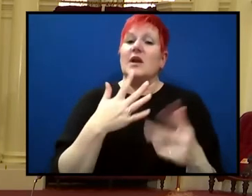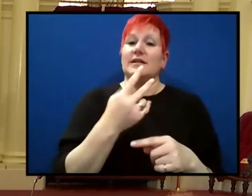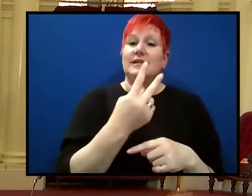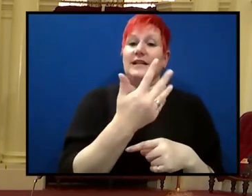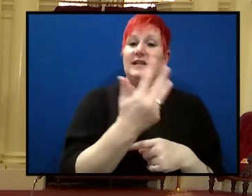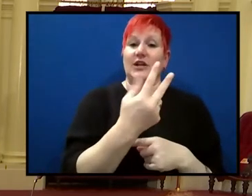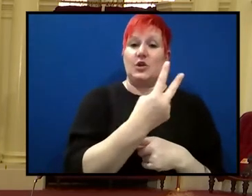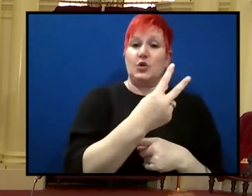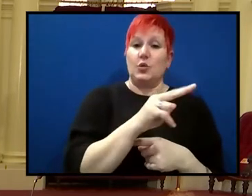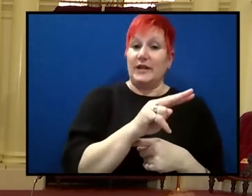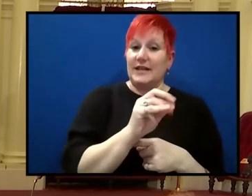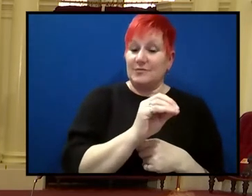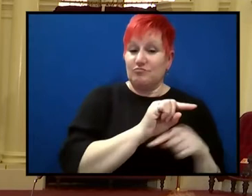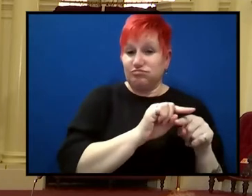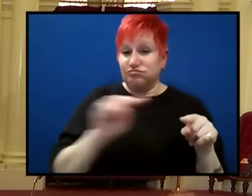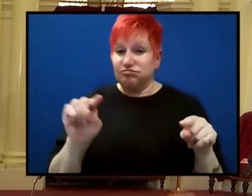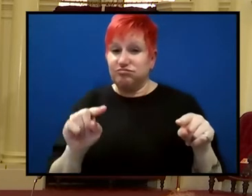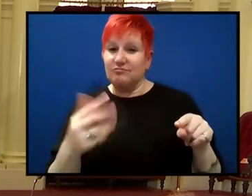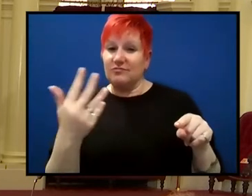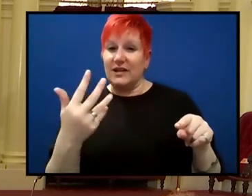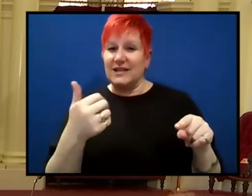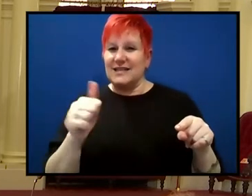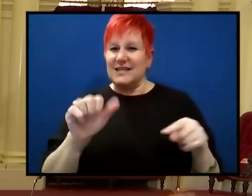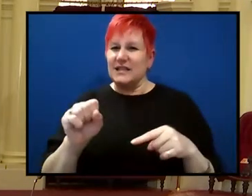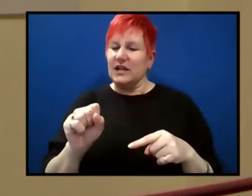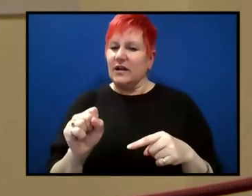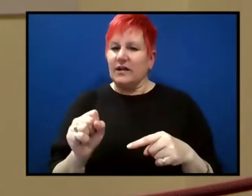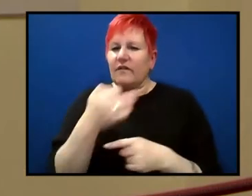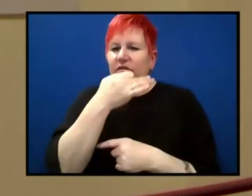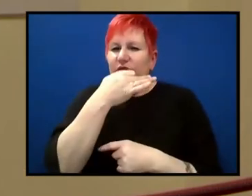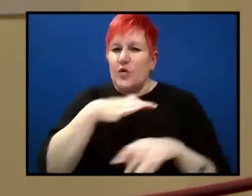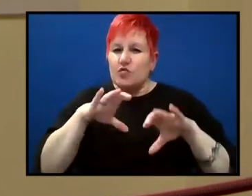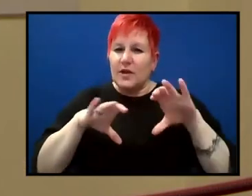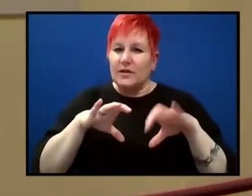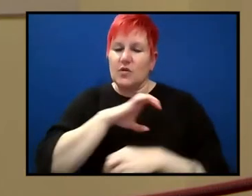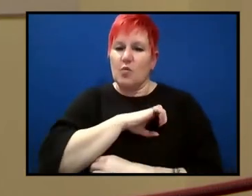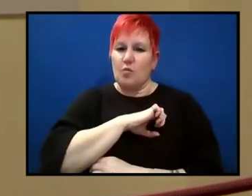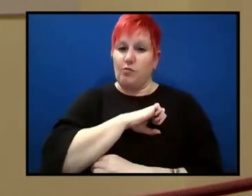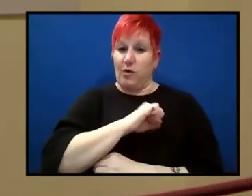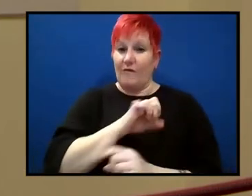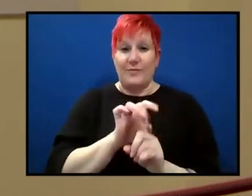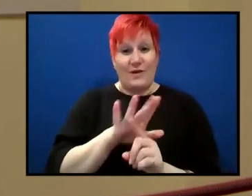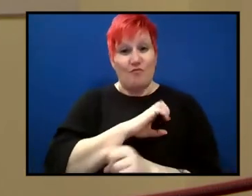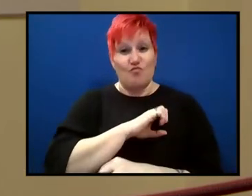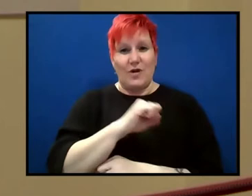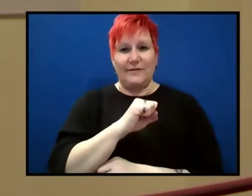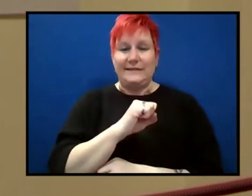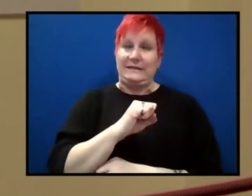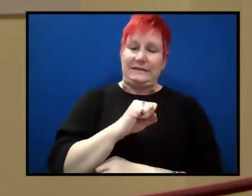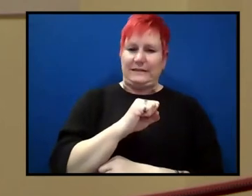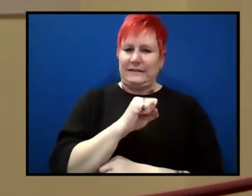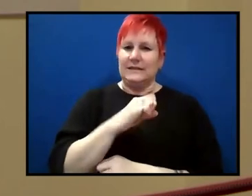it was only a few very brave souls who put their hand up in favour of continental drift.